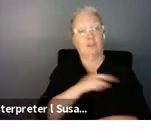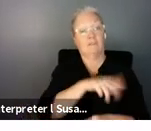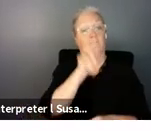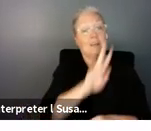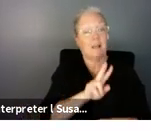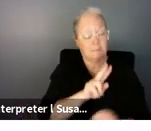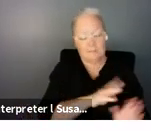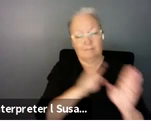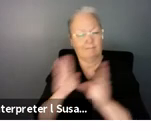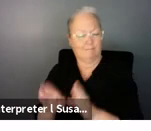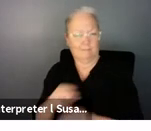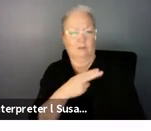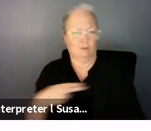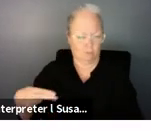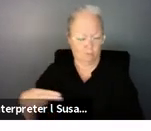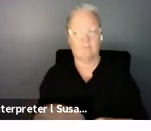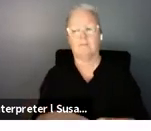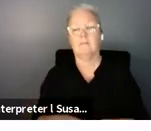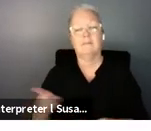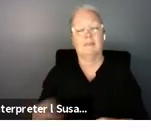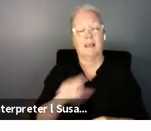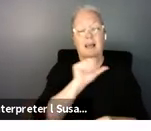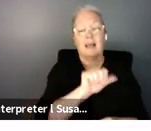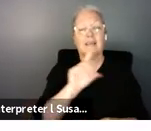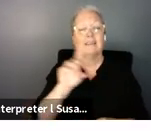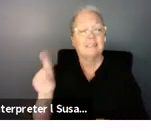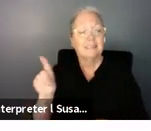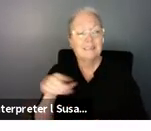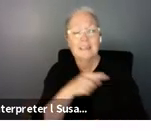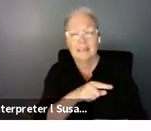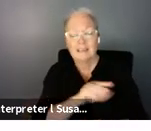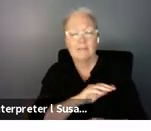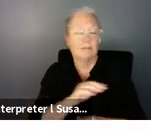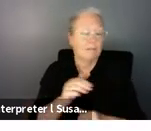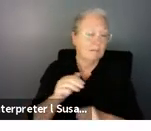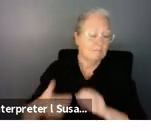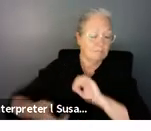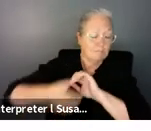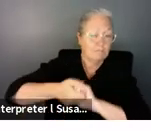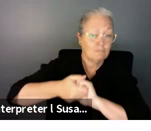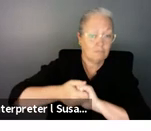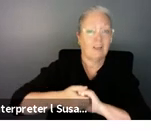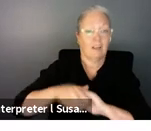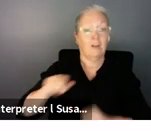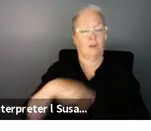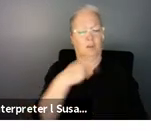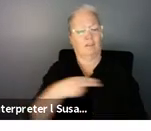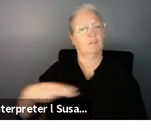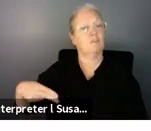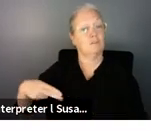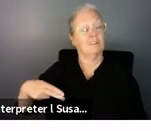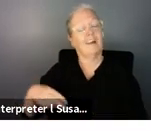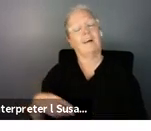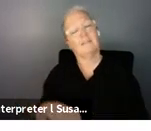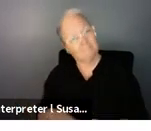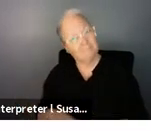exciting developments that adb um is working with the government of indonesia on indonesia again